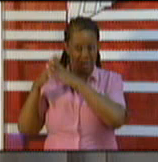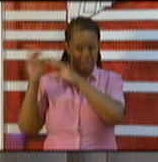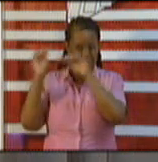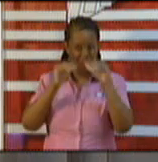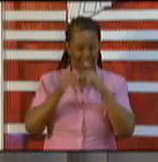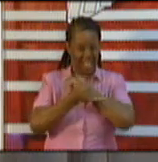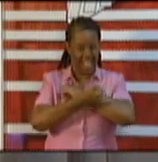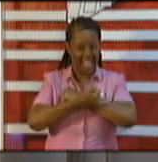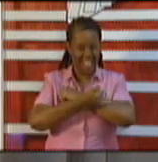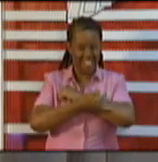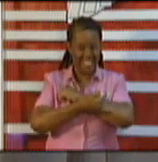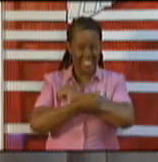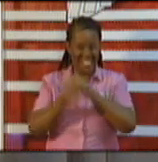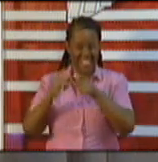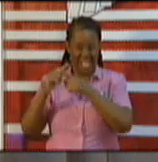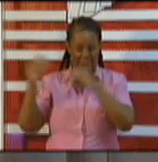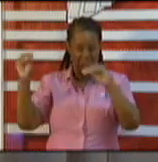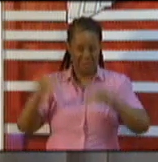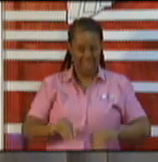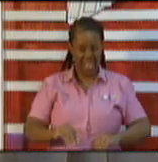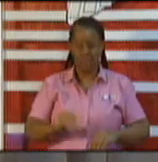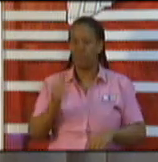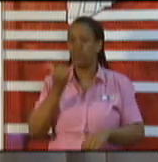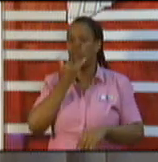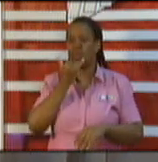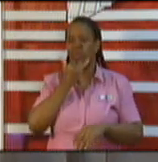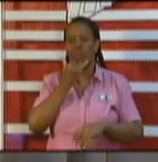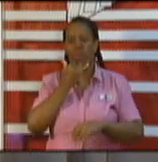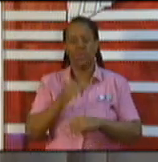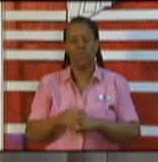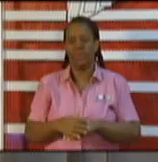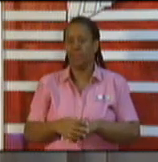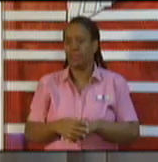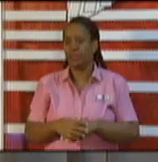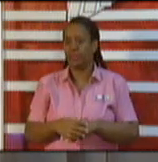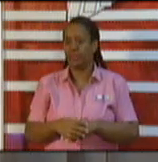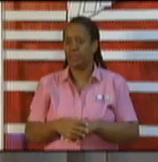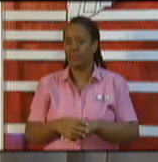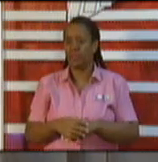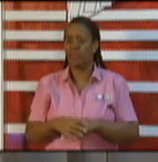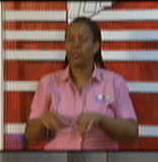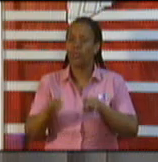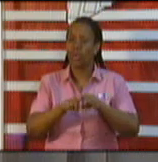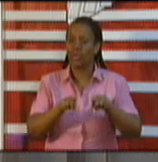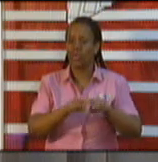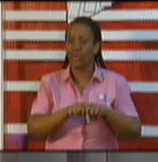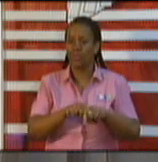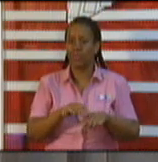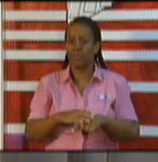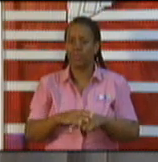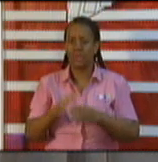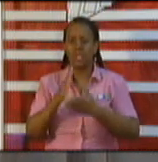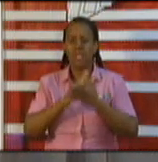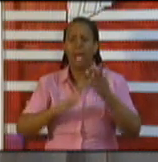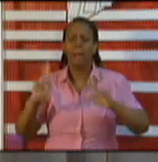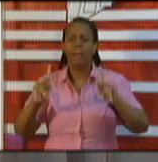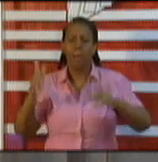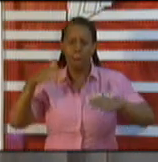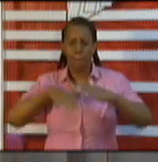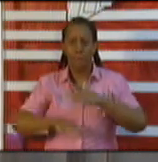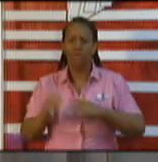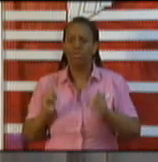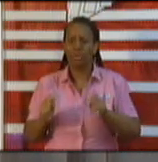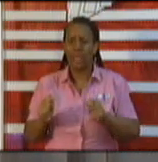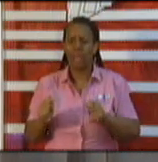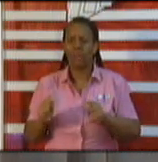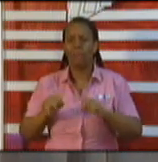that route. We are also looking at our citizens or nationals who are out in the United States, Canada, and the United